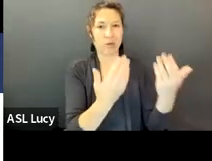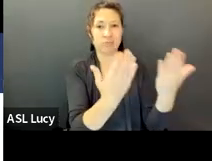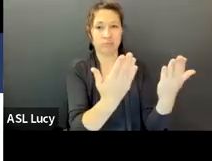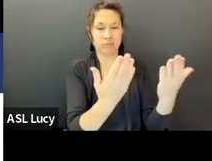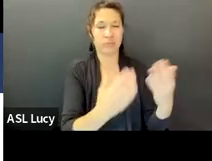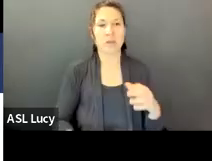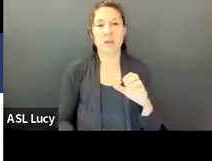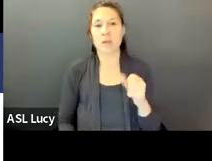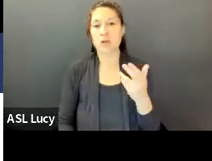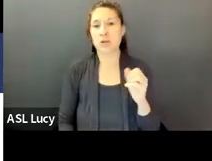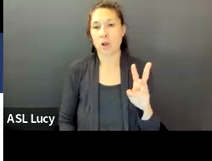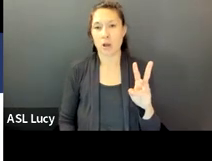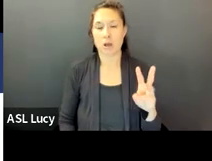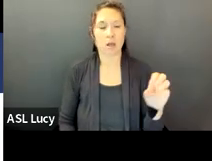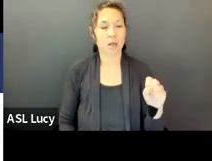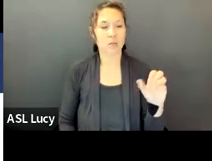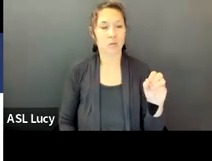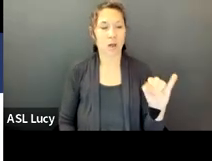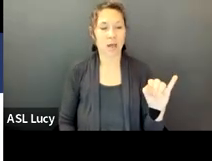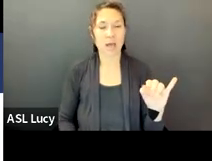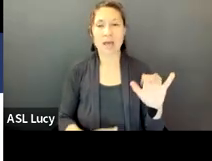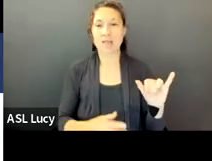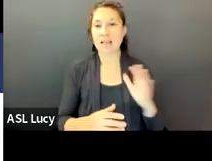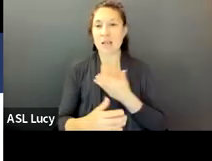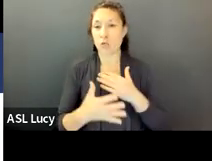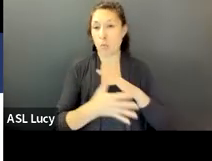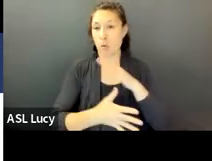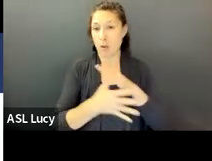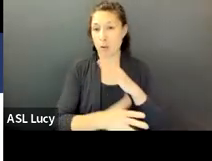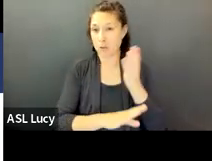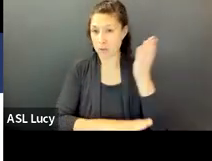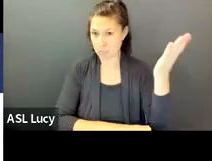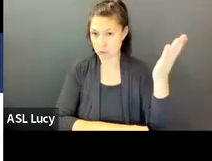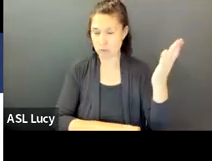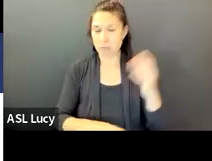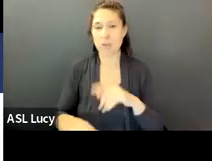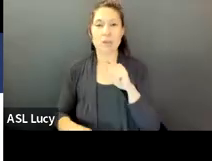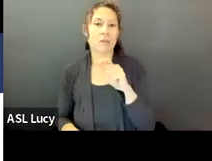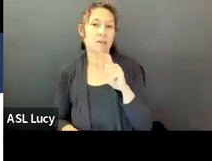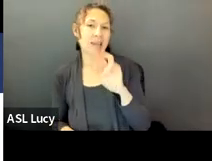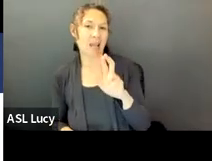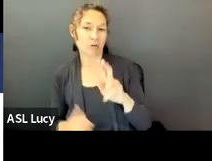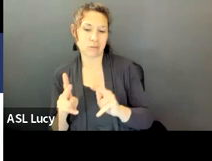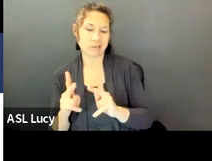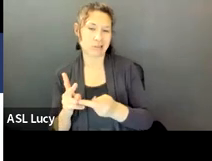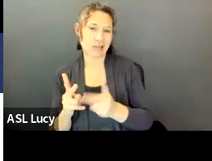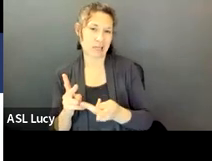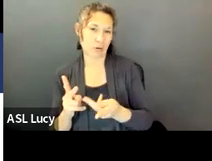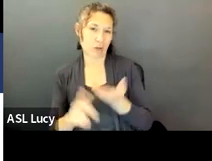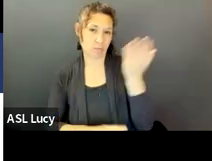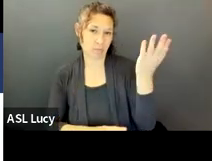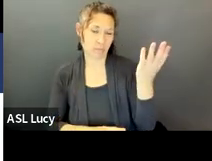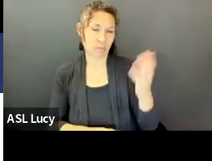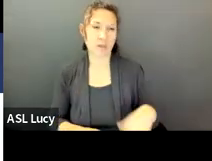SOI will be this year's primary submission, and the Taylor would be secondary. The narrative